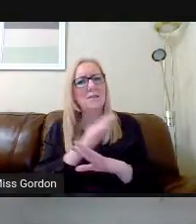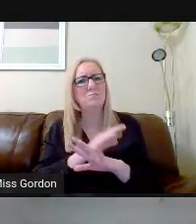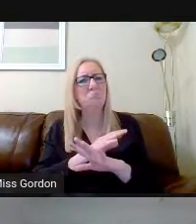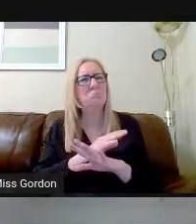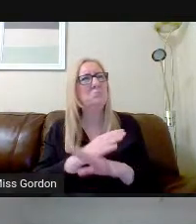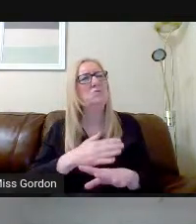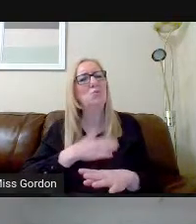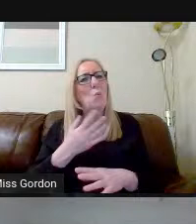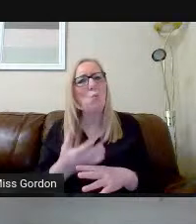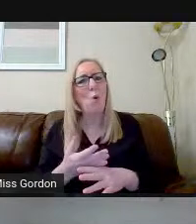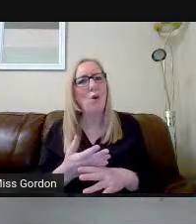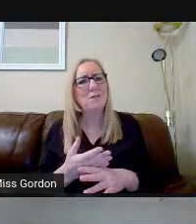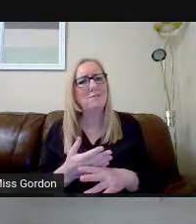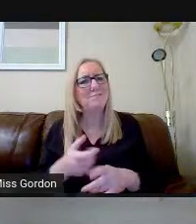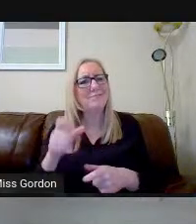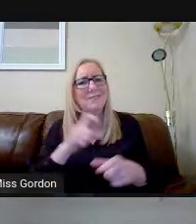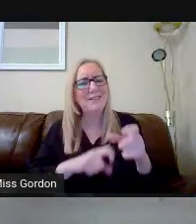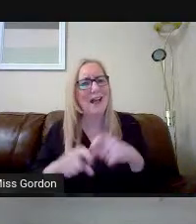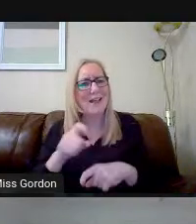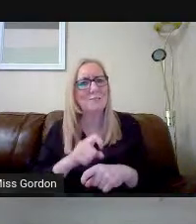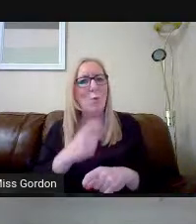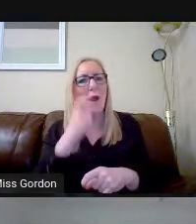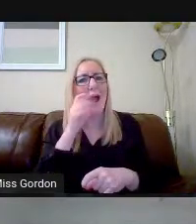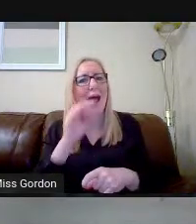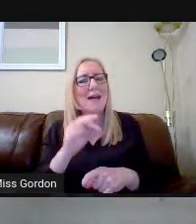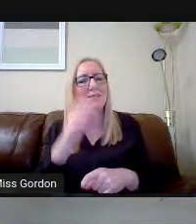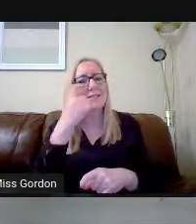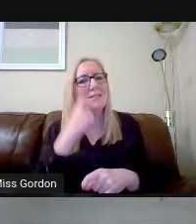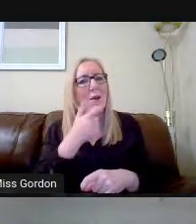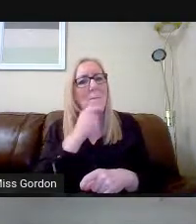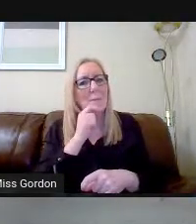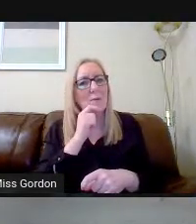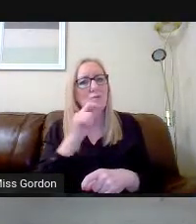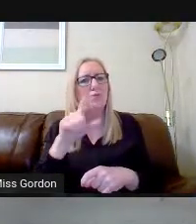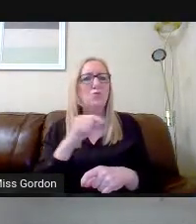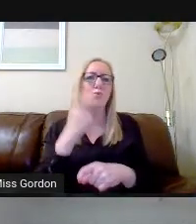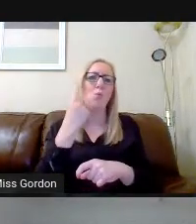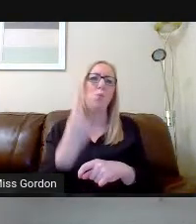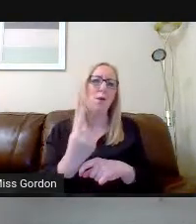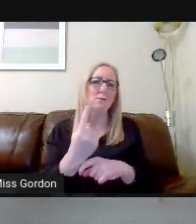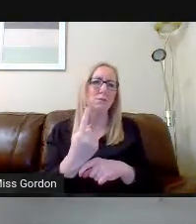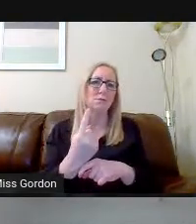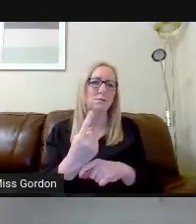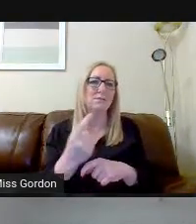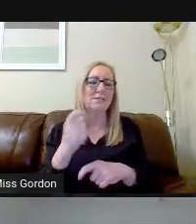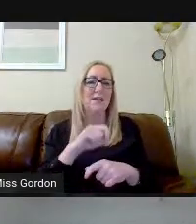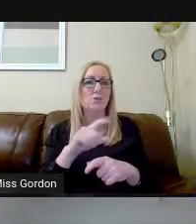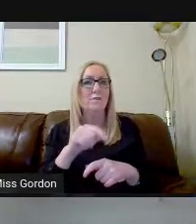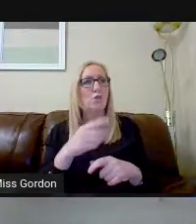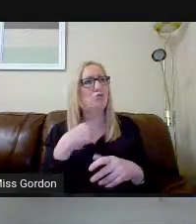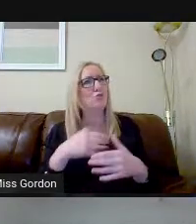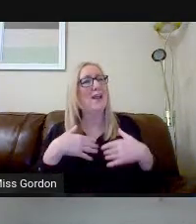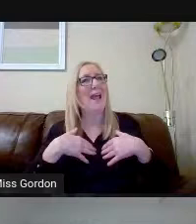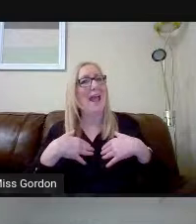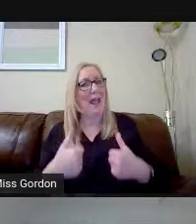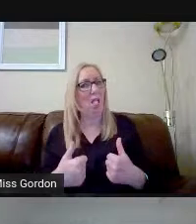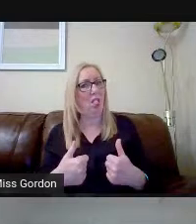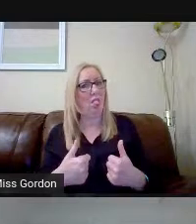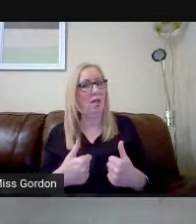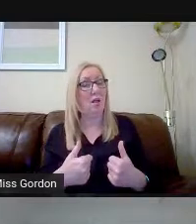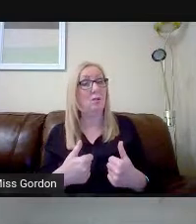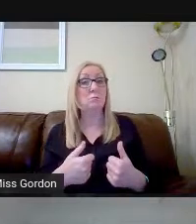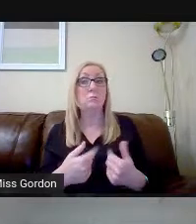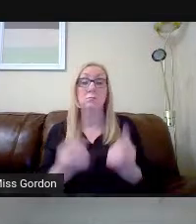science. But obviously, we're asking young people to choose at least one science. So if you're choosing health sector, our expectation